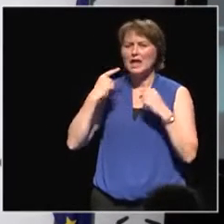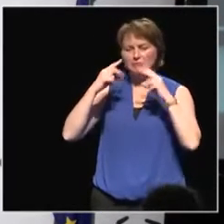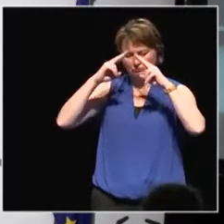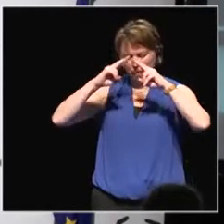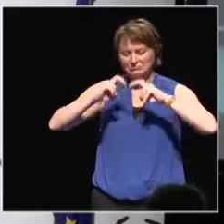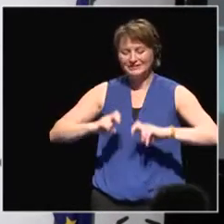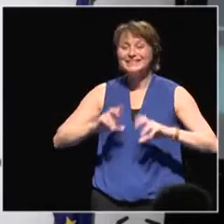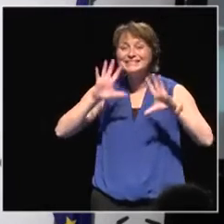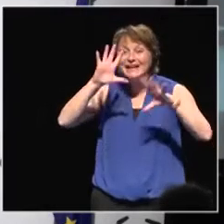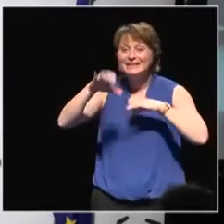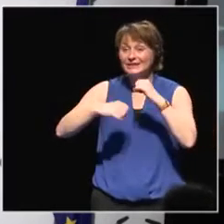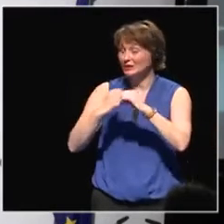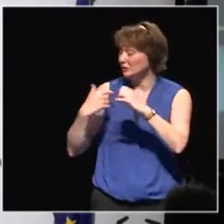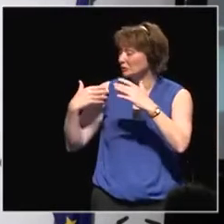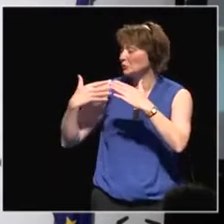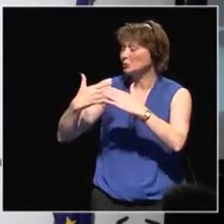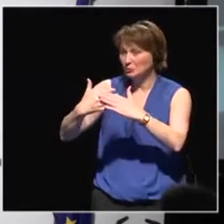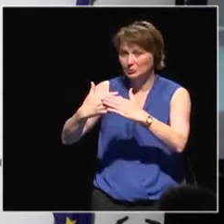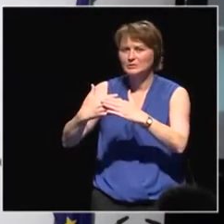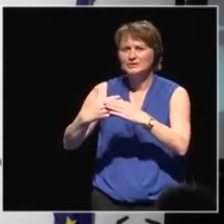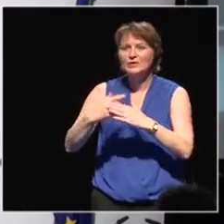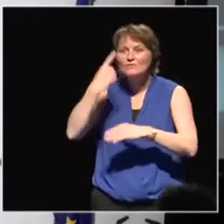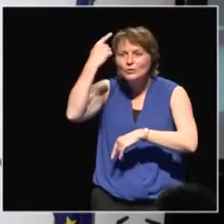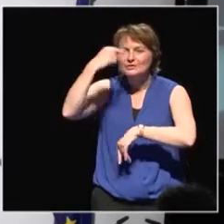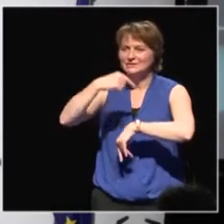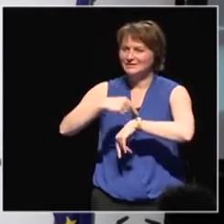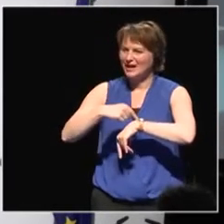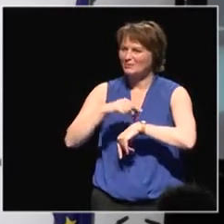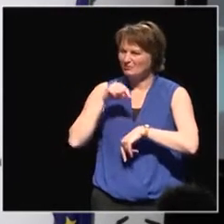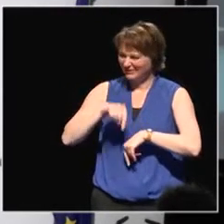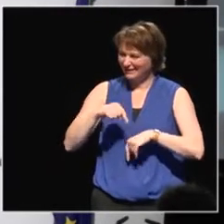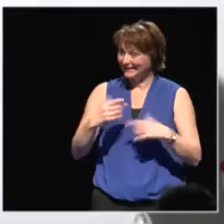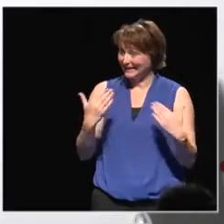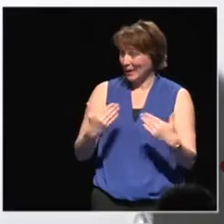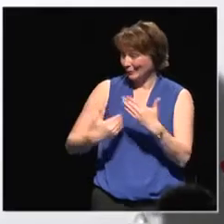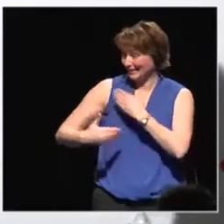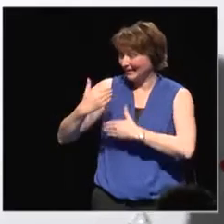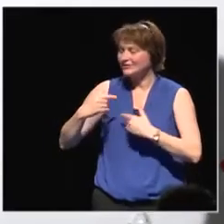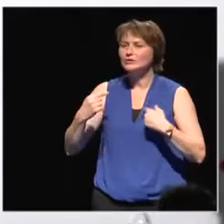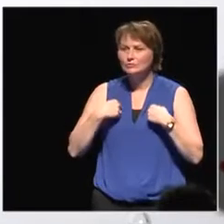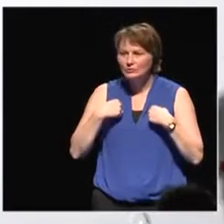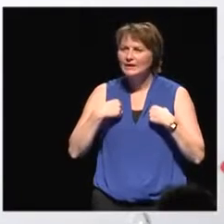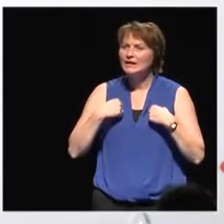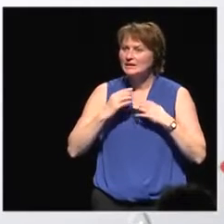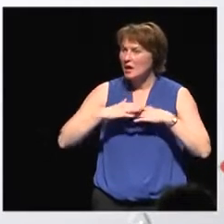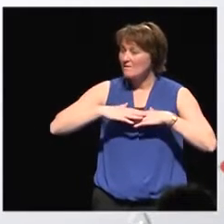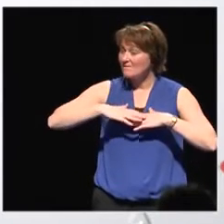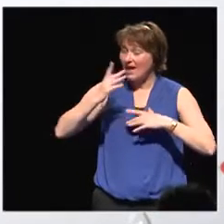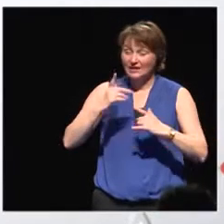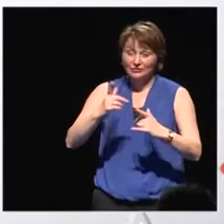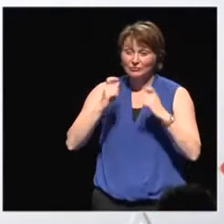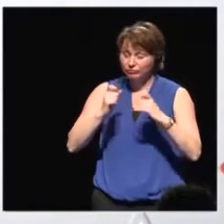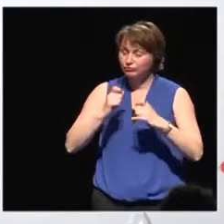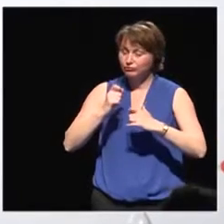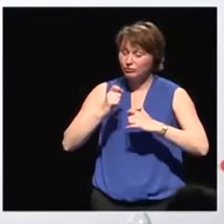first time in history that actually rapidly increasing part of the population identifies